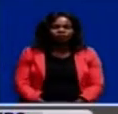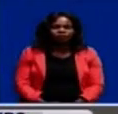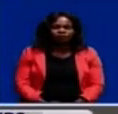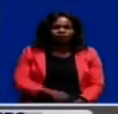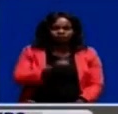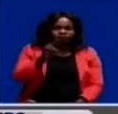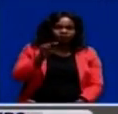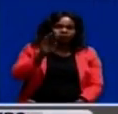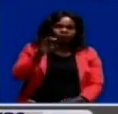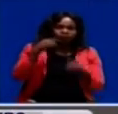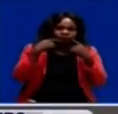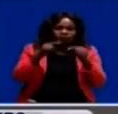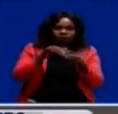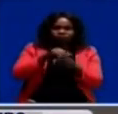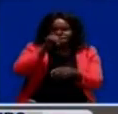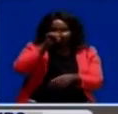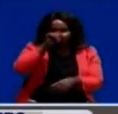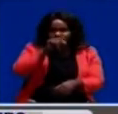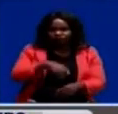ZNBC News in Livingston.